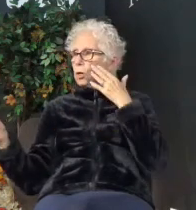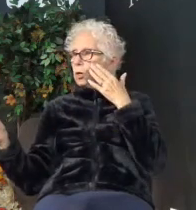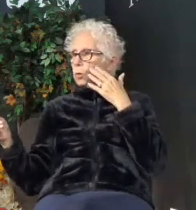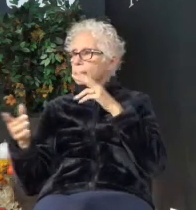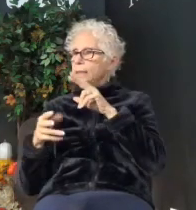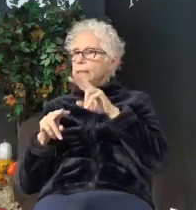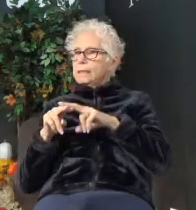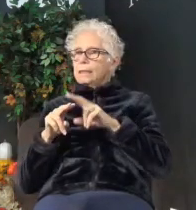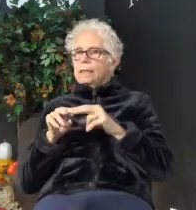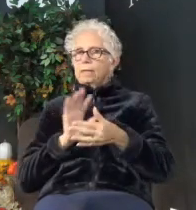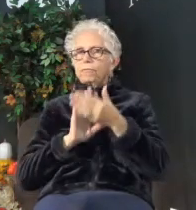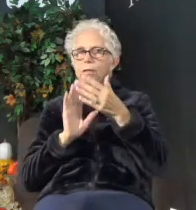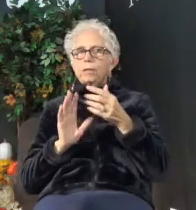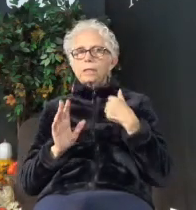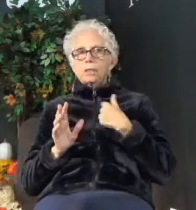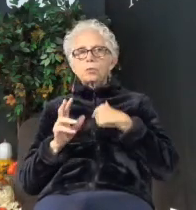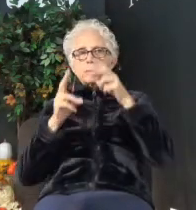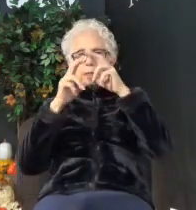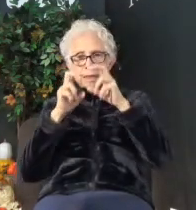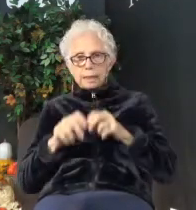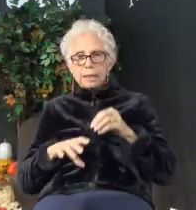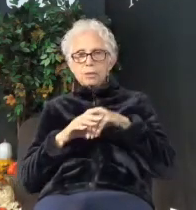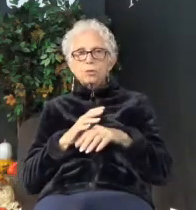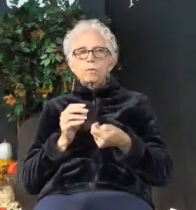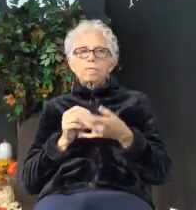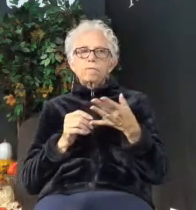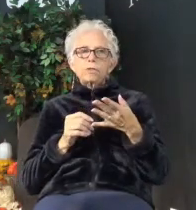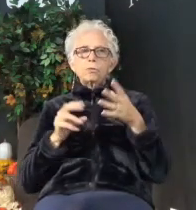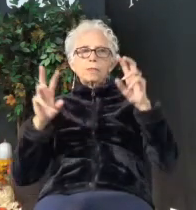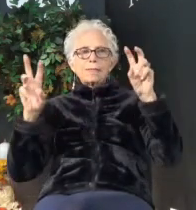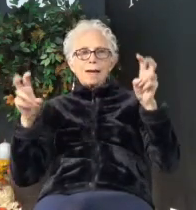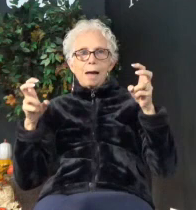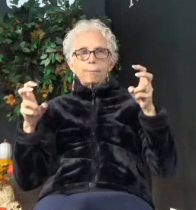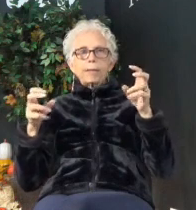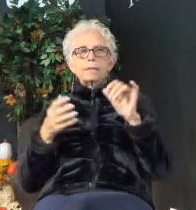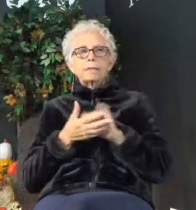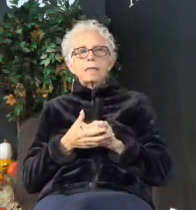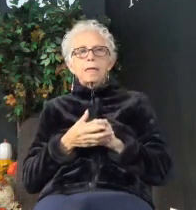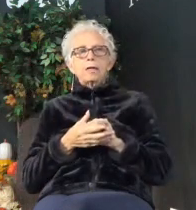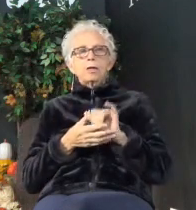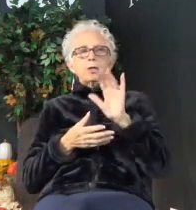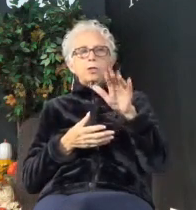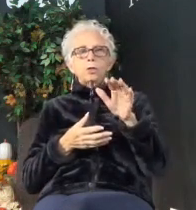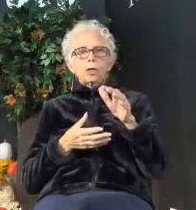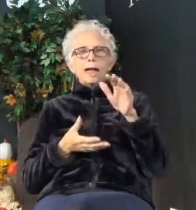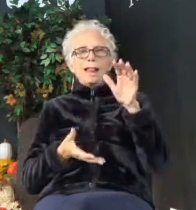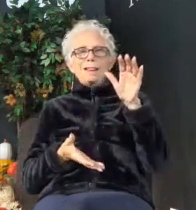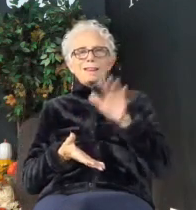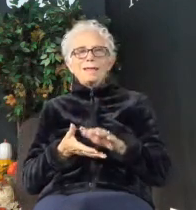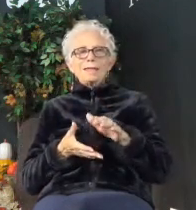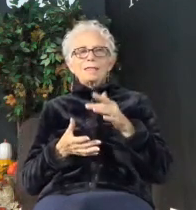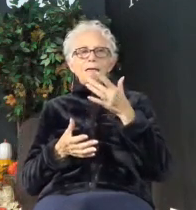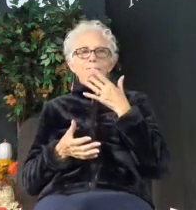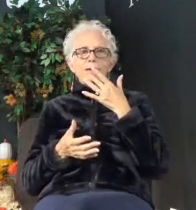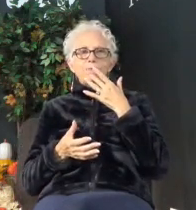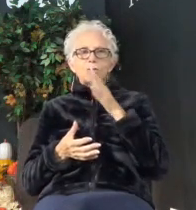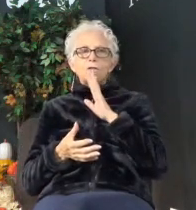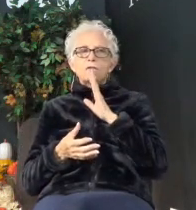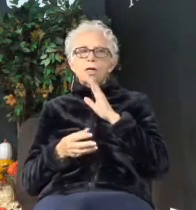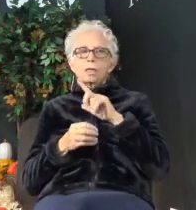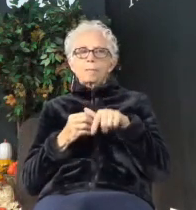of me, as we dig into a couple of topics that are like your least favorite topics to talk about in church.